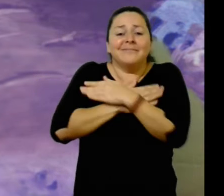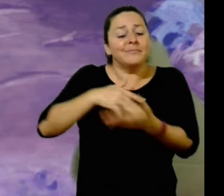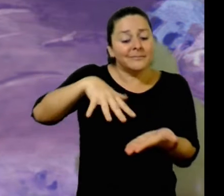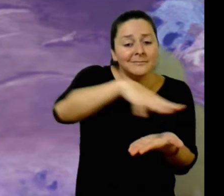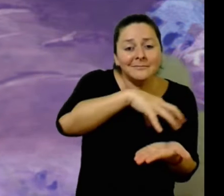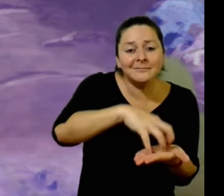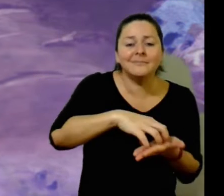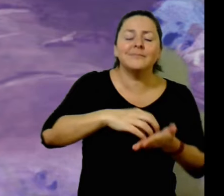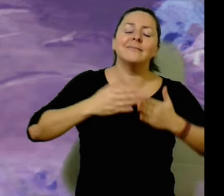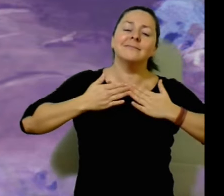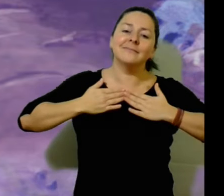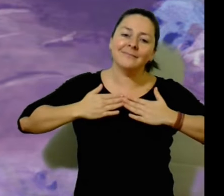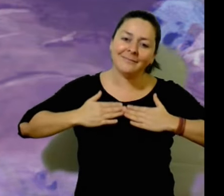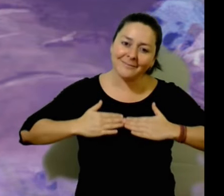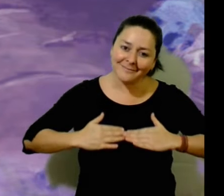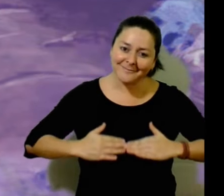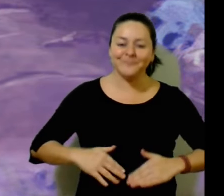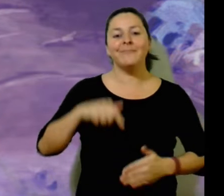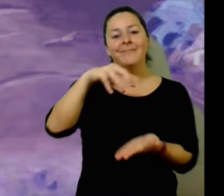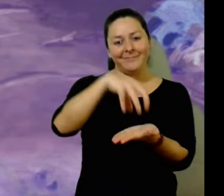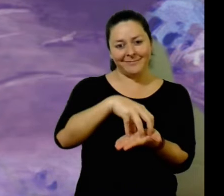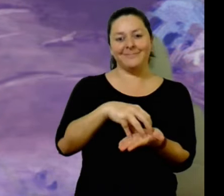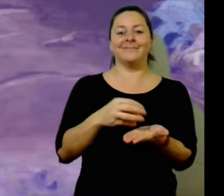humans, or other animals while laying their eggs.